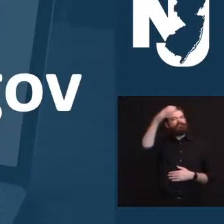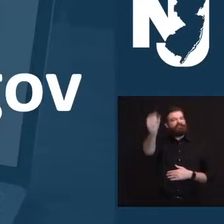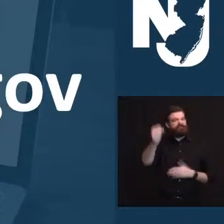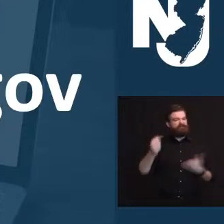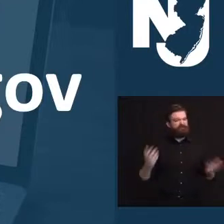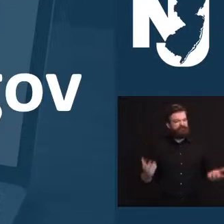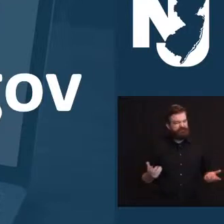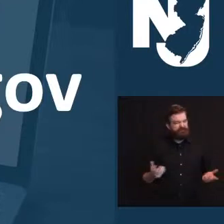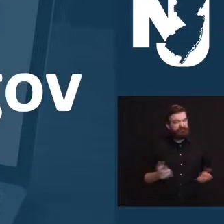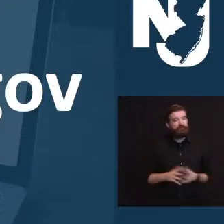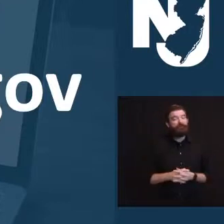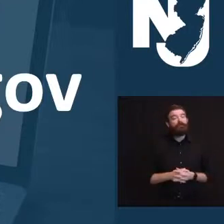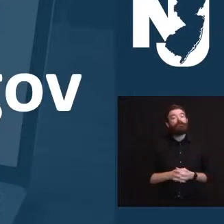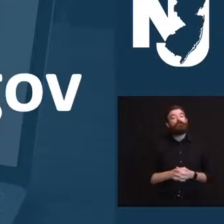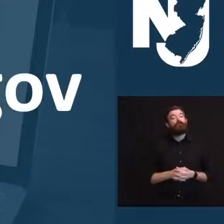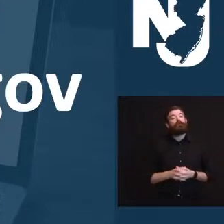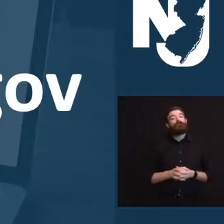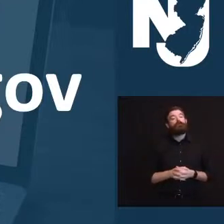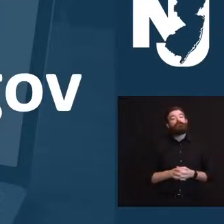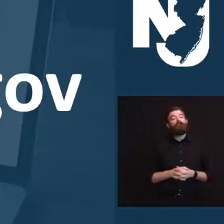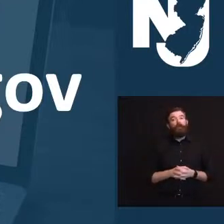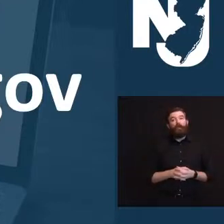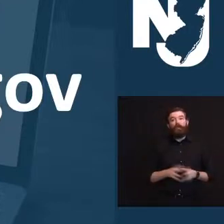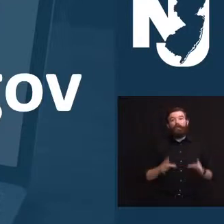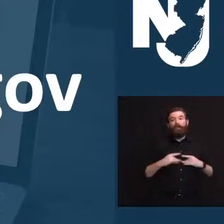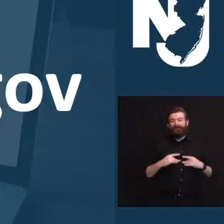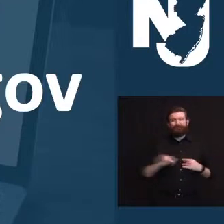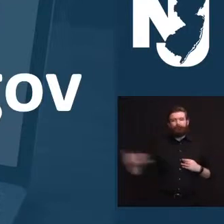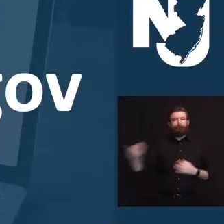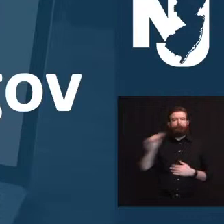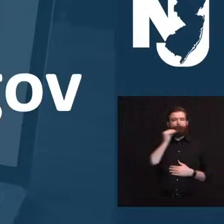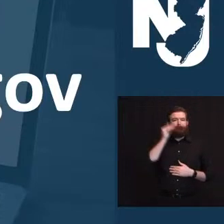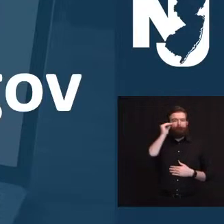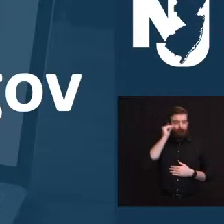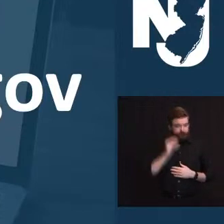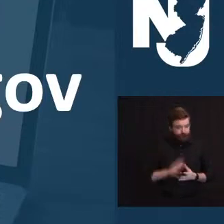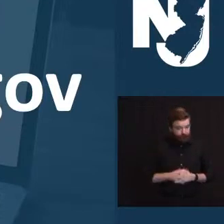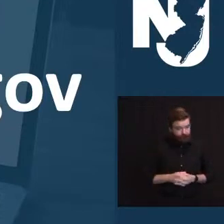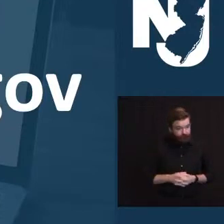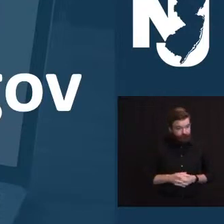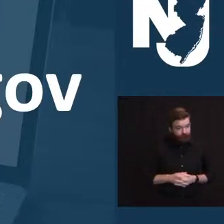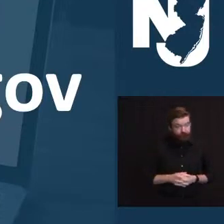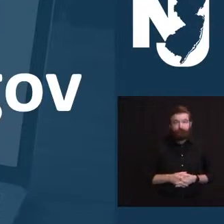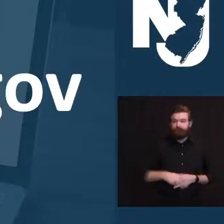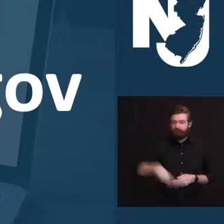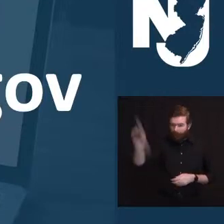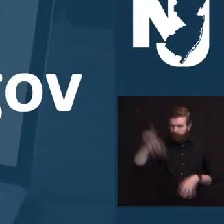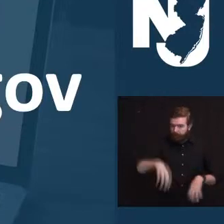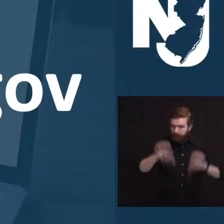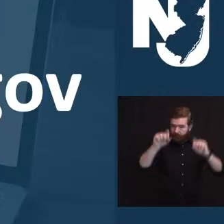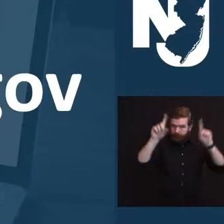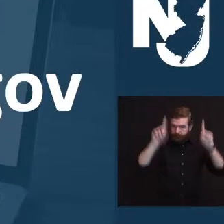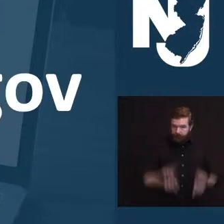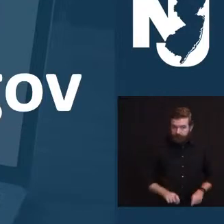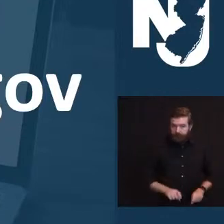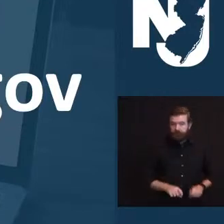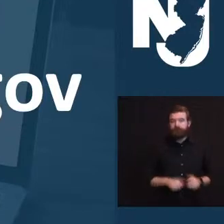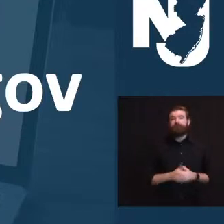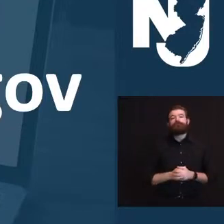feel well, take yourself off the field. Wait the requisite number of days. Get tested. We've got the capacity. Go out there and get tested.